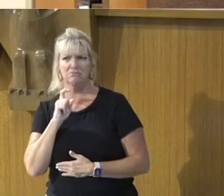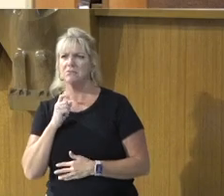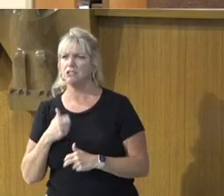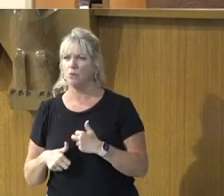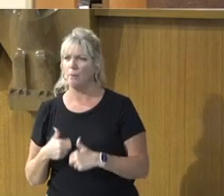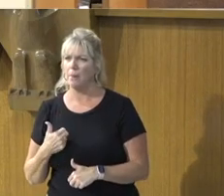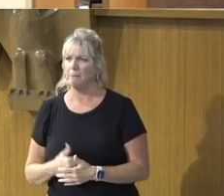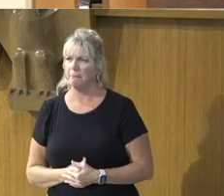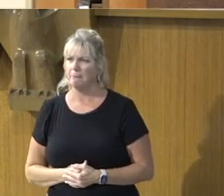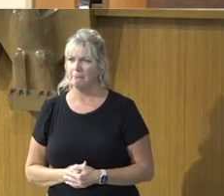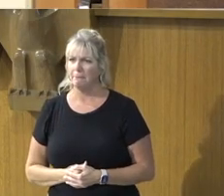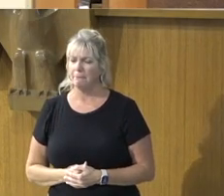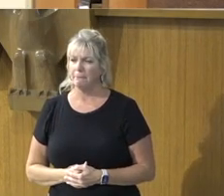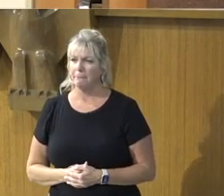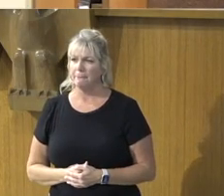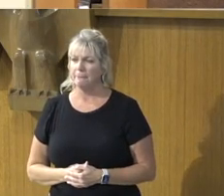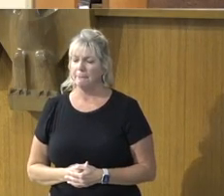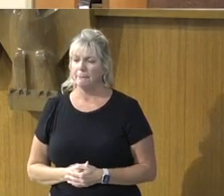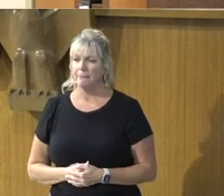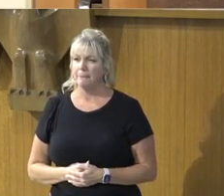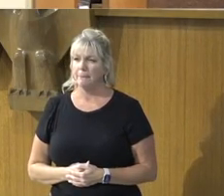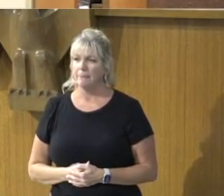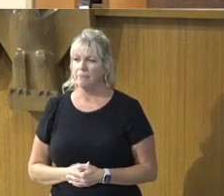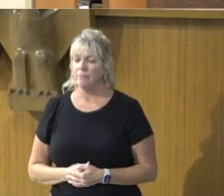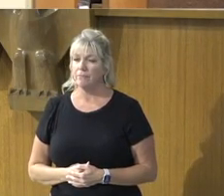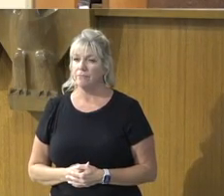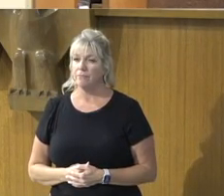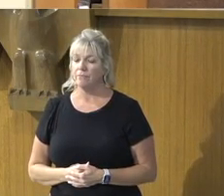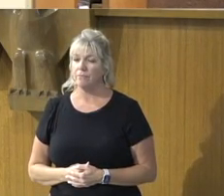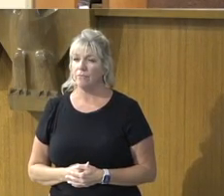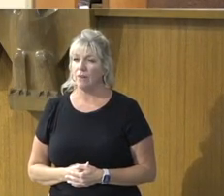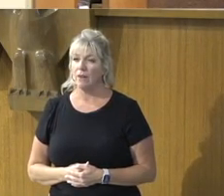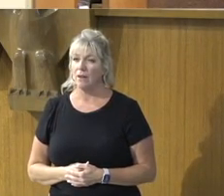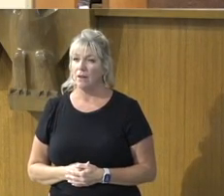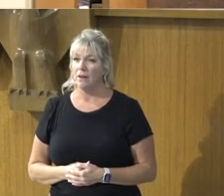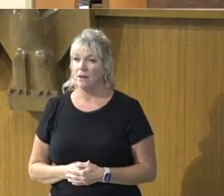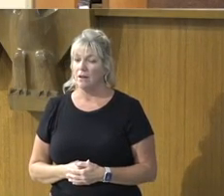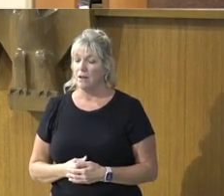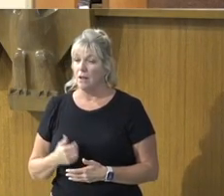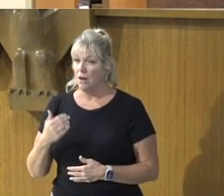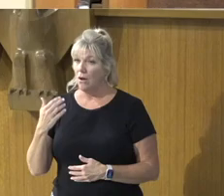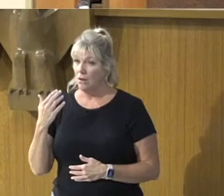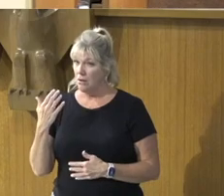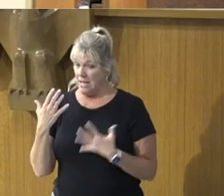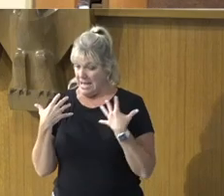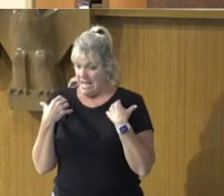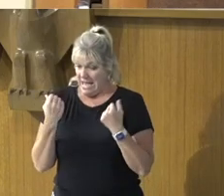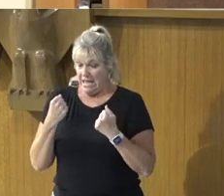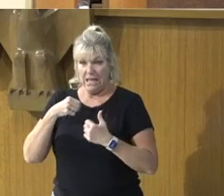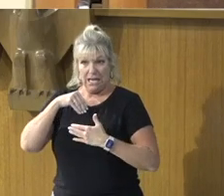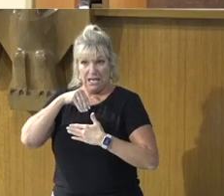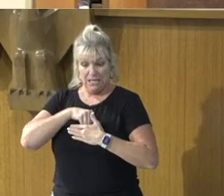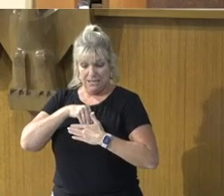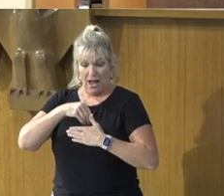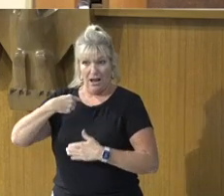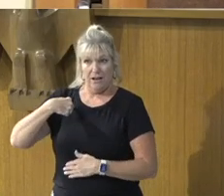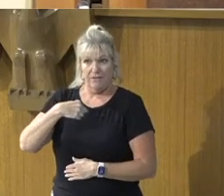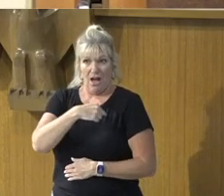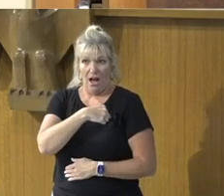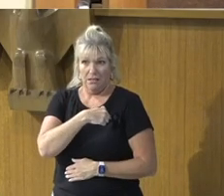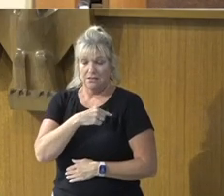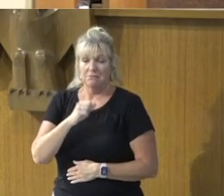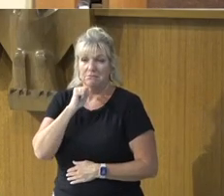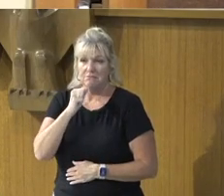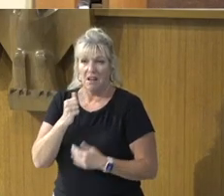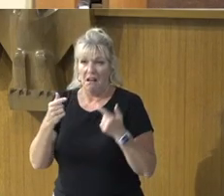Isn't the real reason, The same healing, Doesn't often take place, In us, Not, Because, God's forgiving